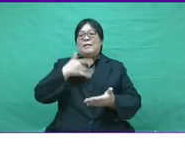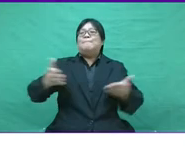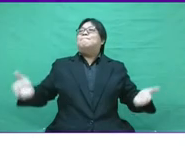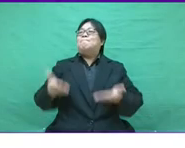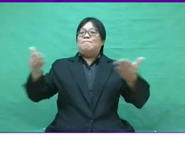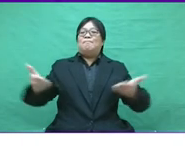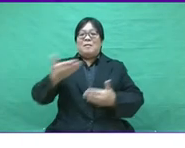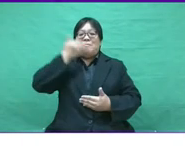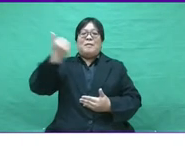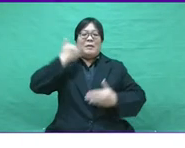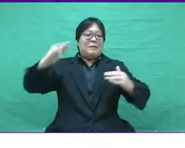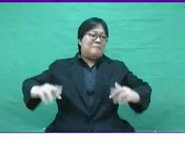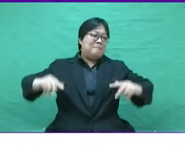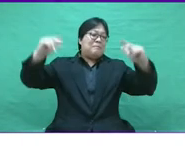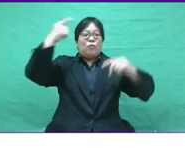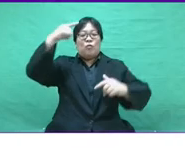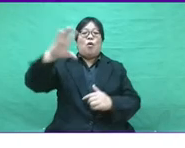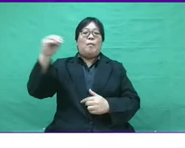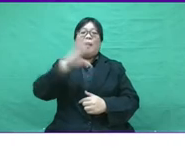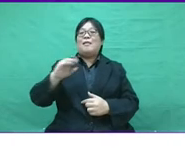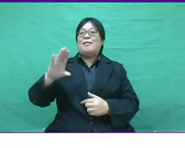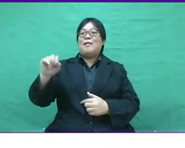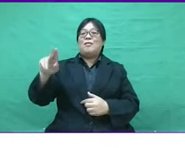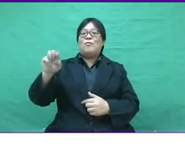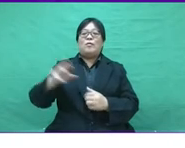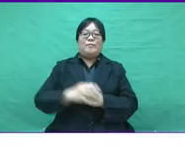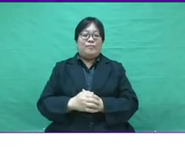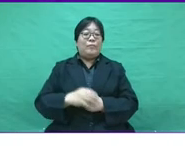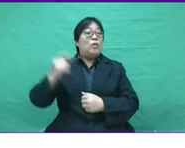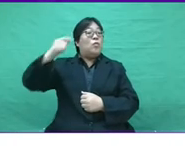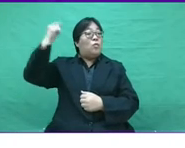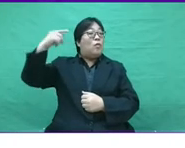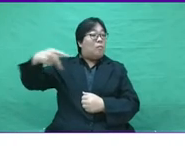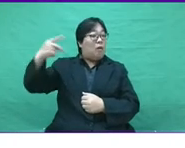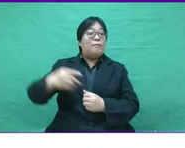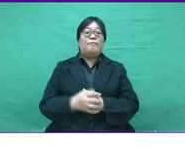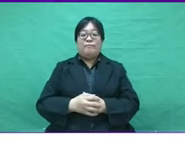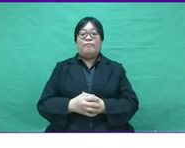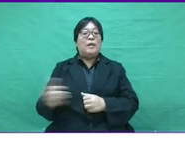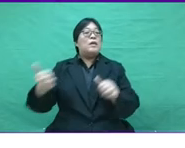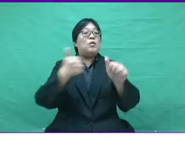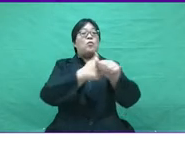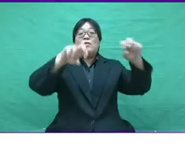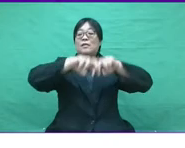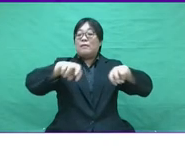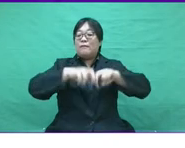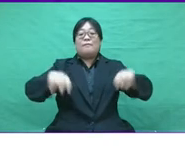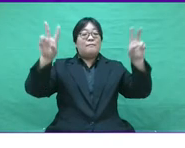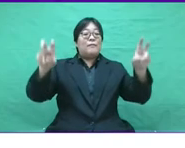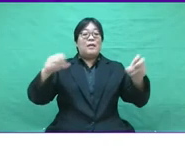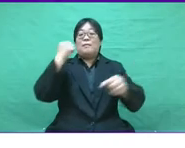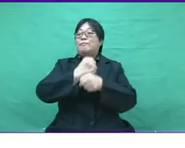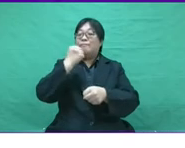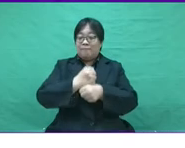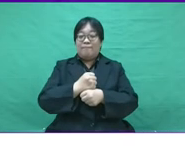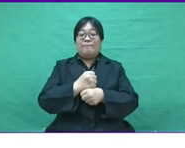and leaders will certainly motivate them to do better for company and customer. Ladies and